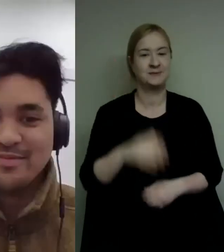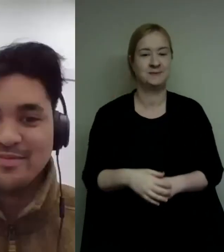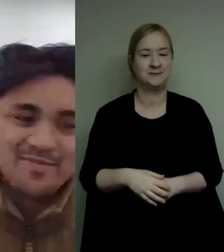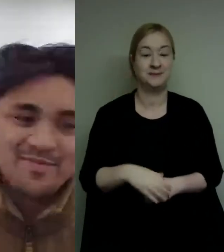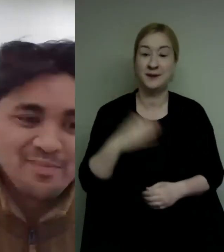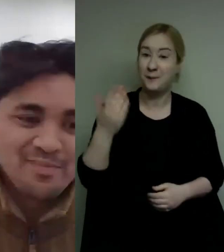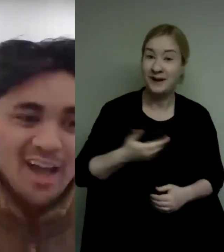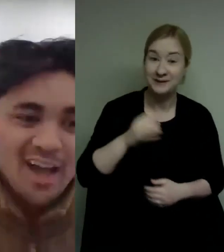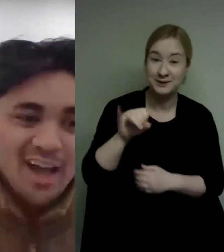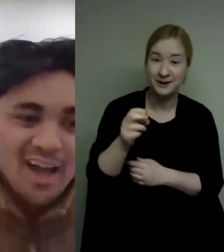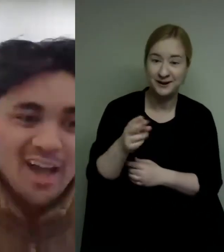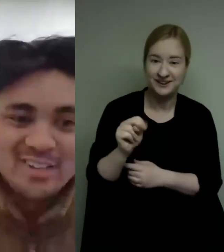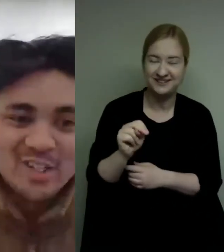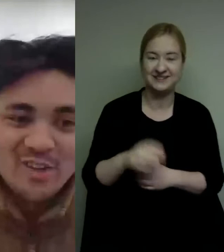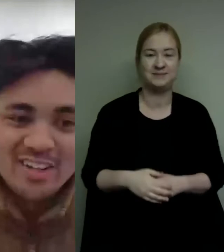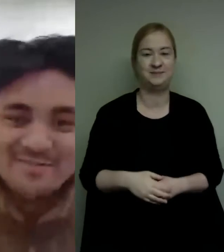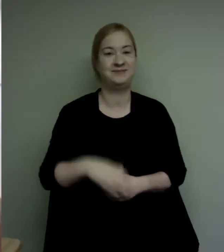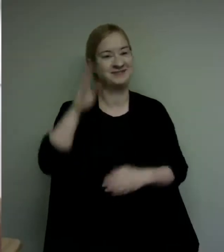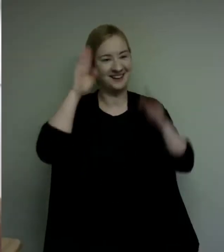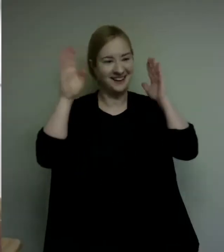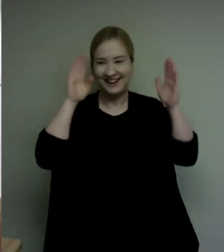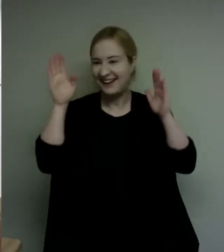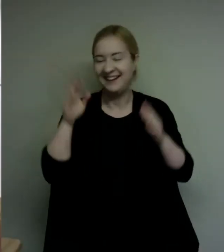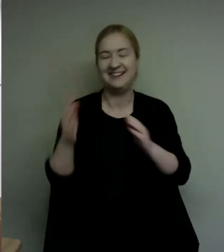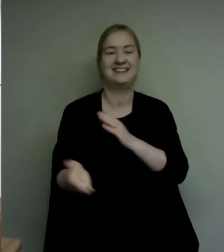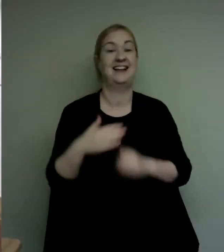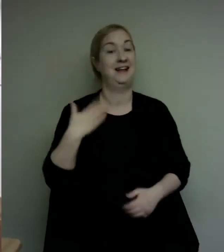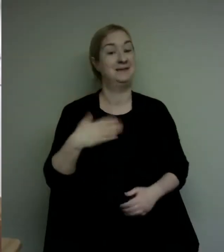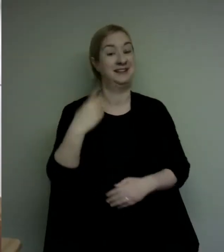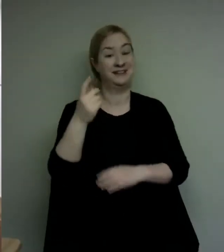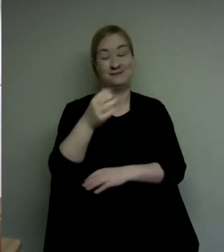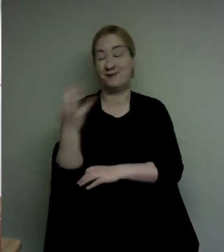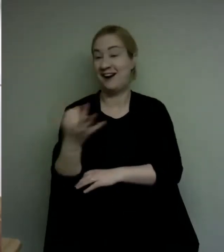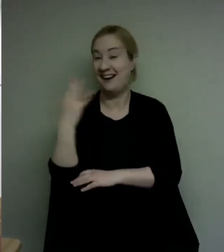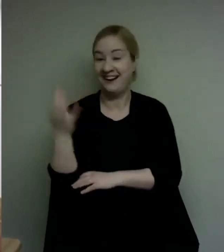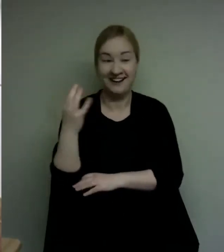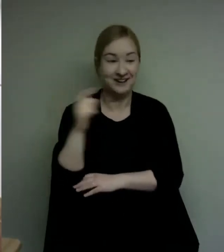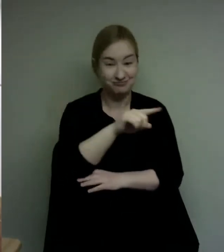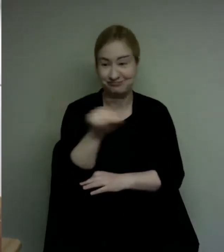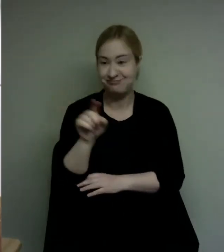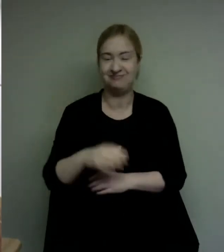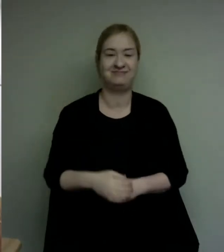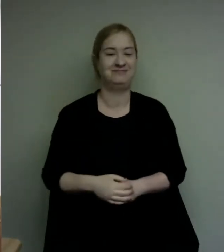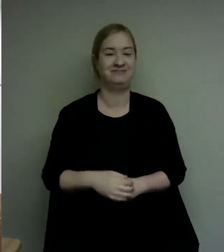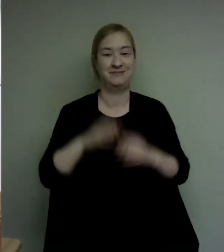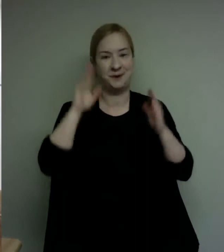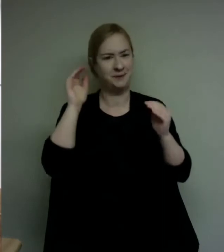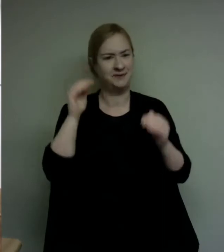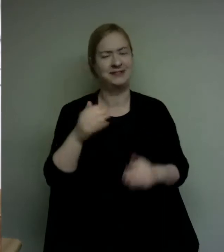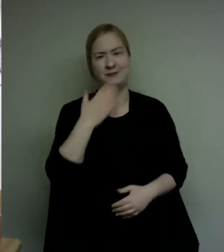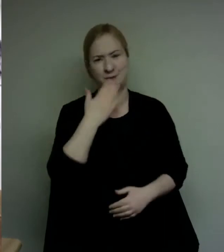hi guys happy friday to you all uh hope you guys have a good morning so far